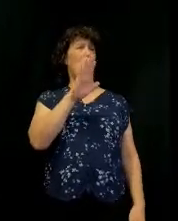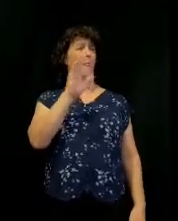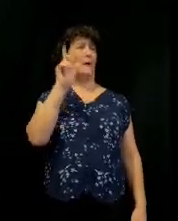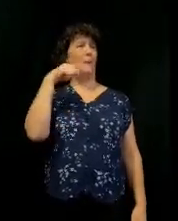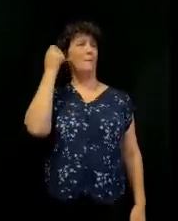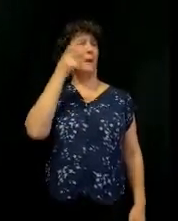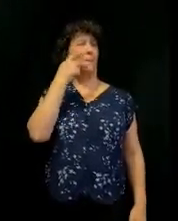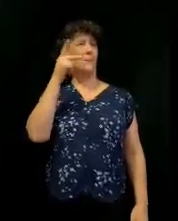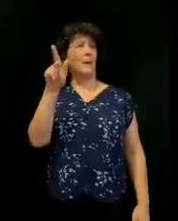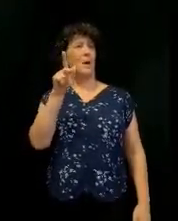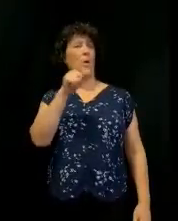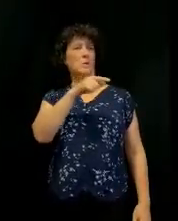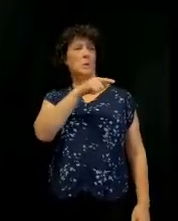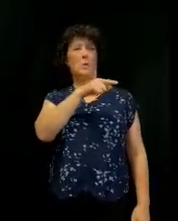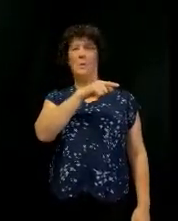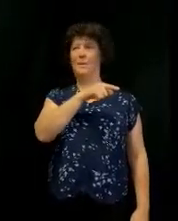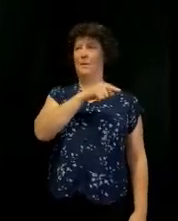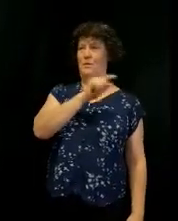Pentecostals over there.